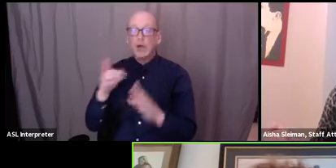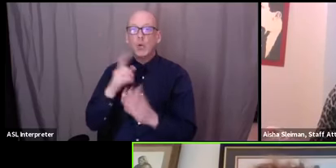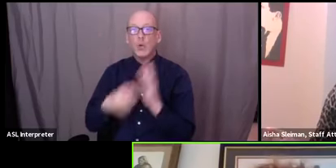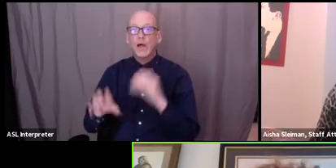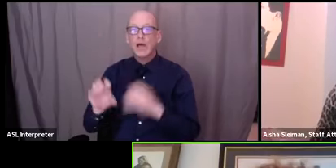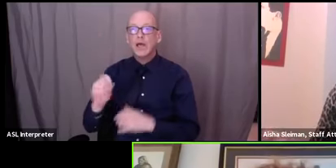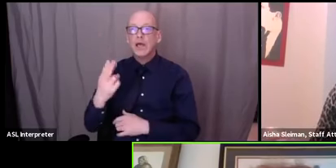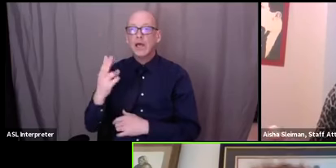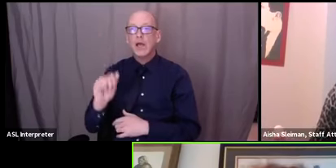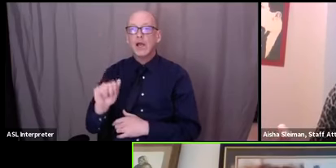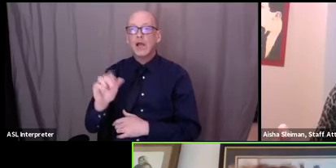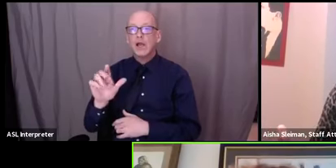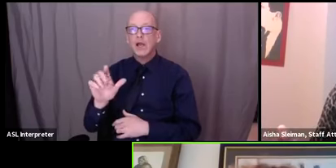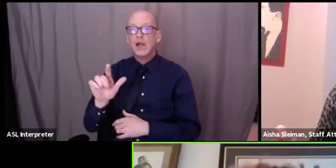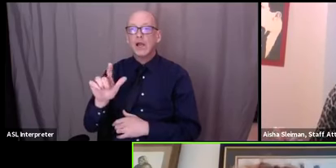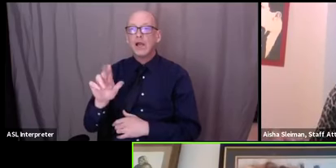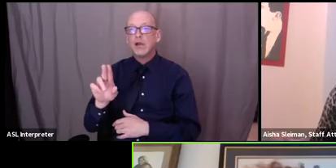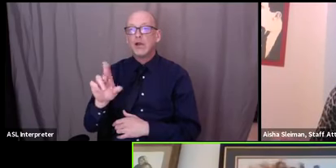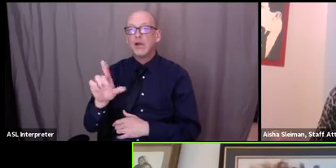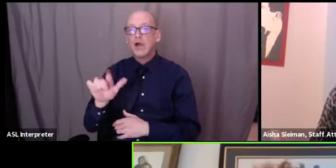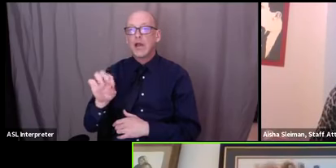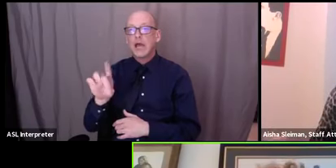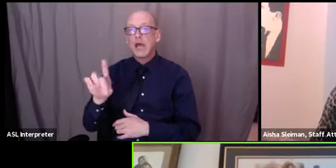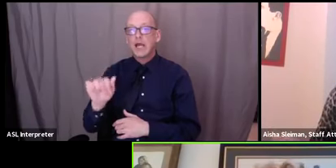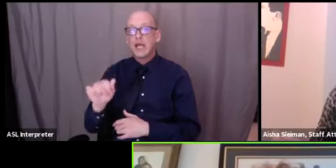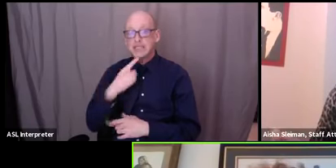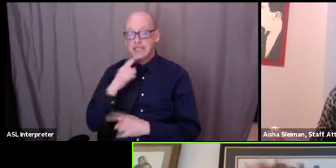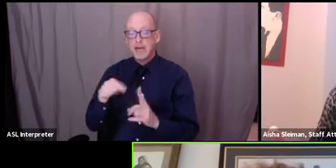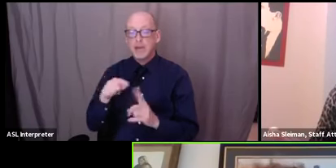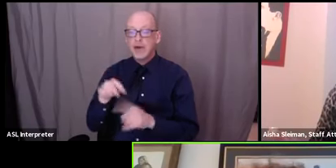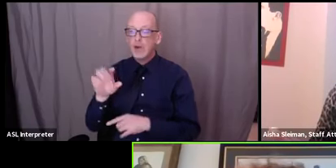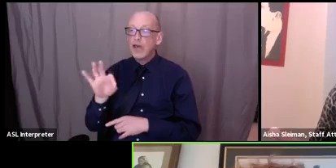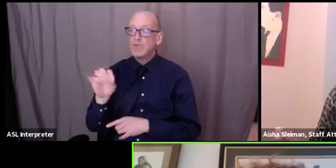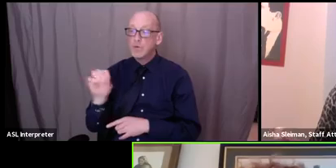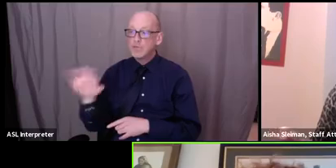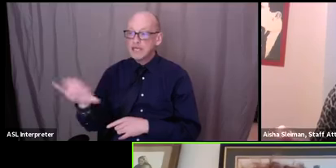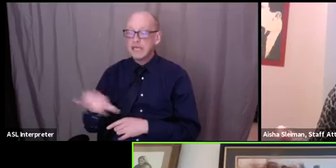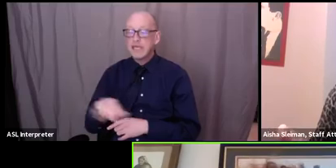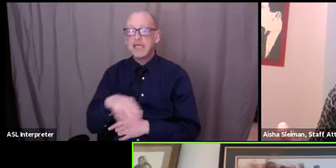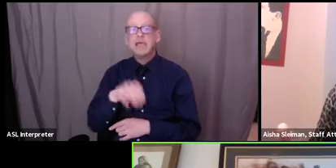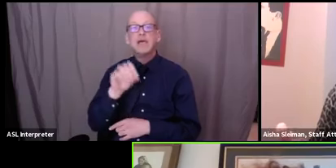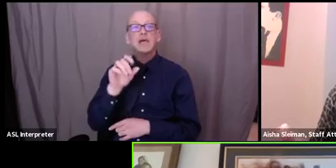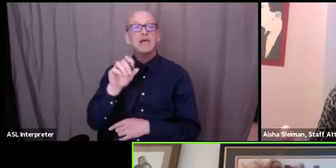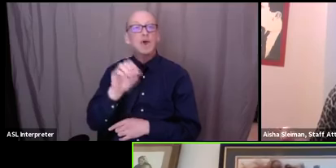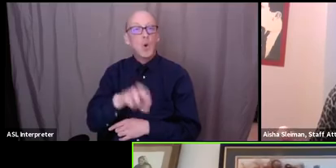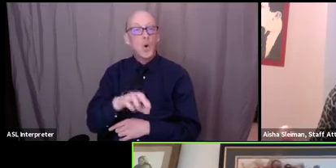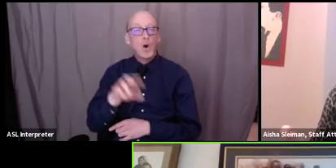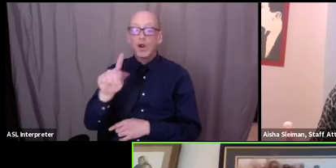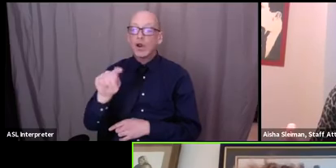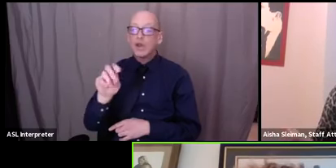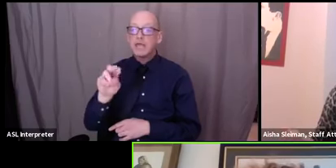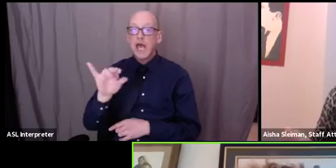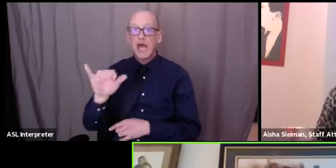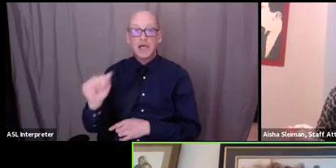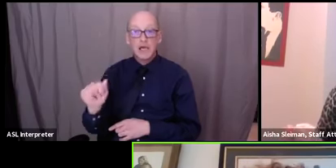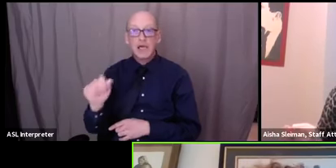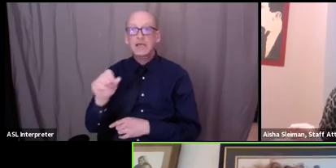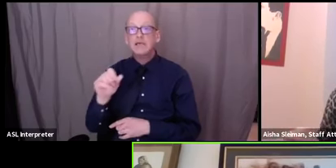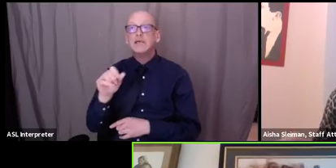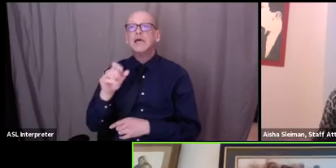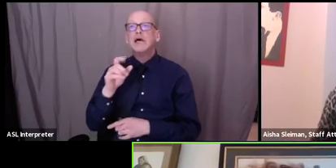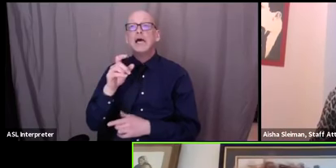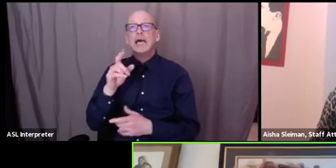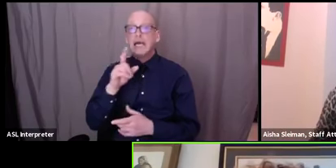focs and what kathy has said about nota and what tanya is saying these are resources out there because trust me